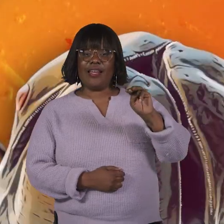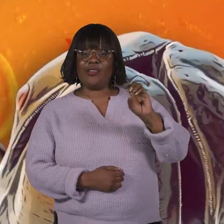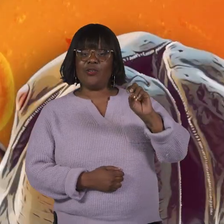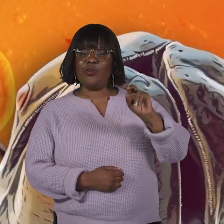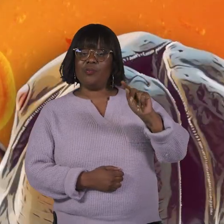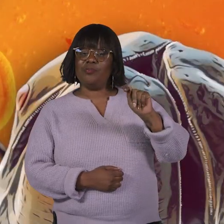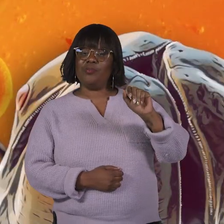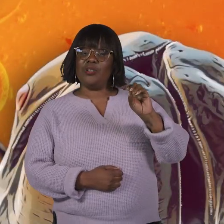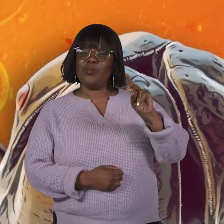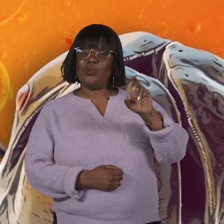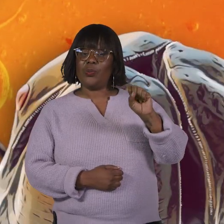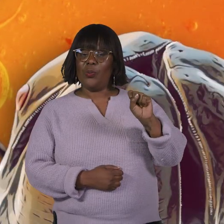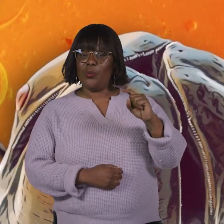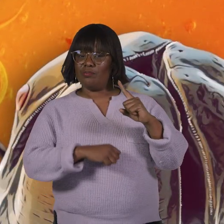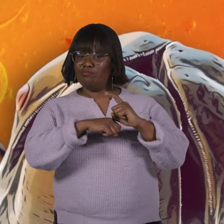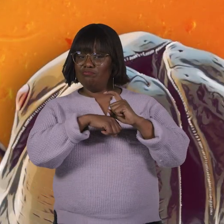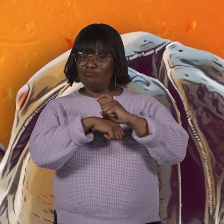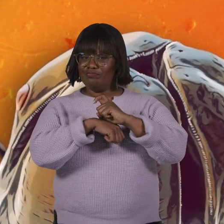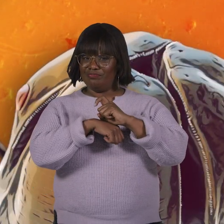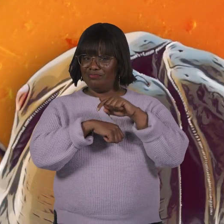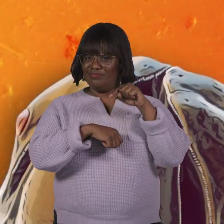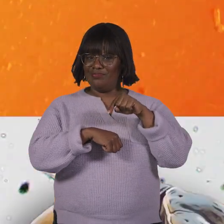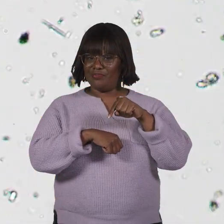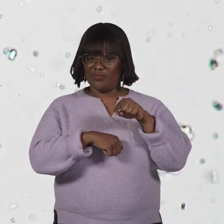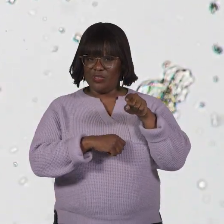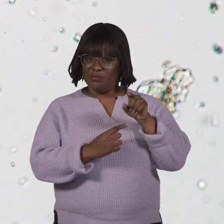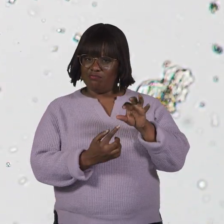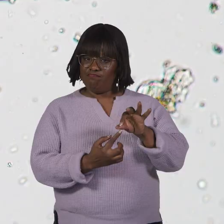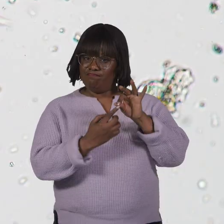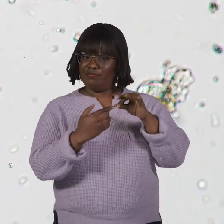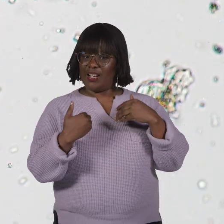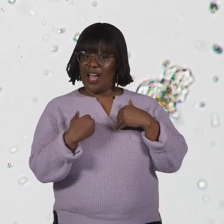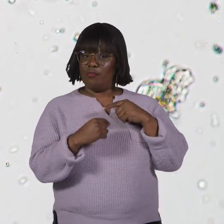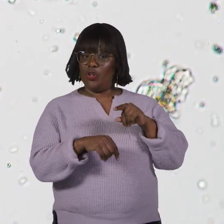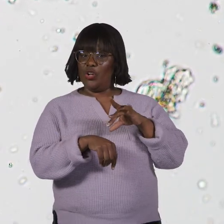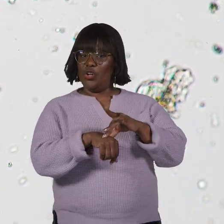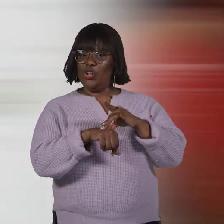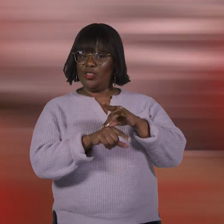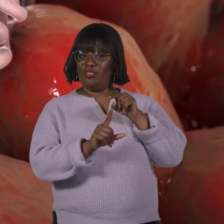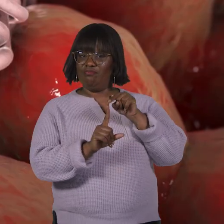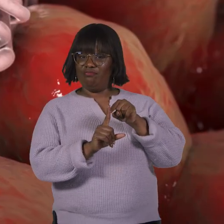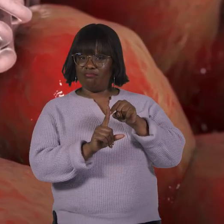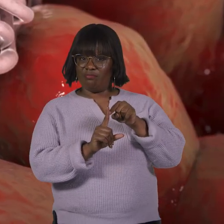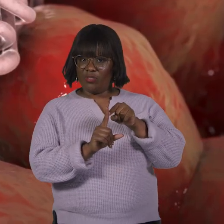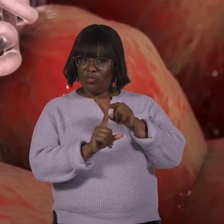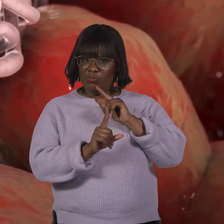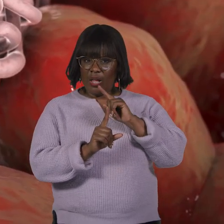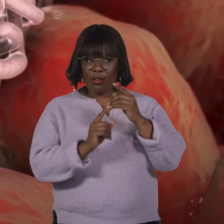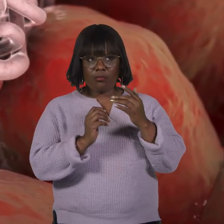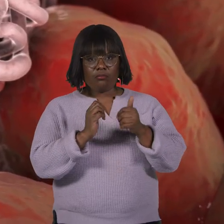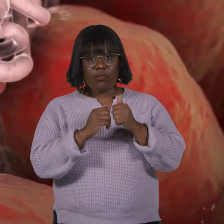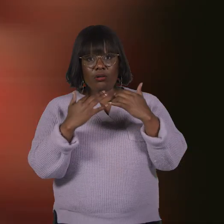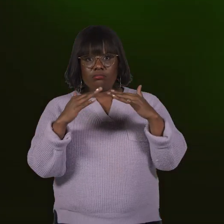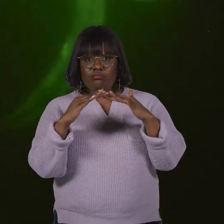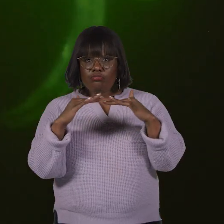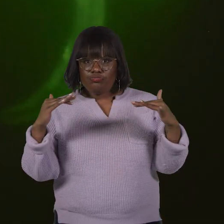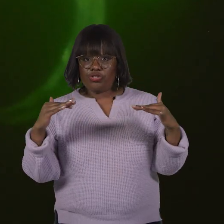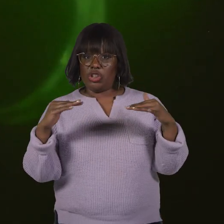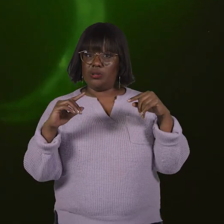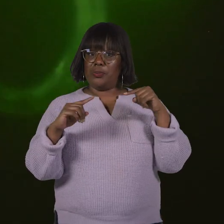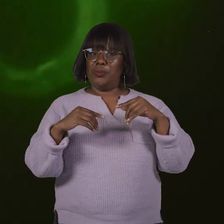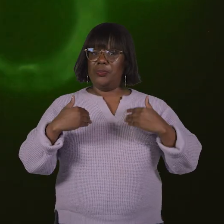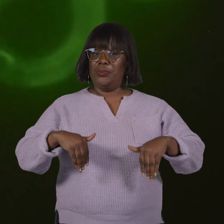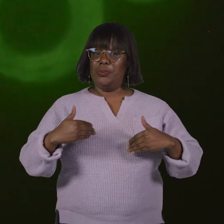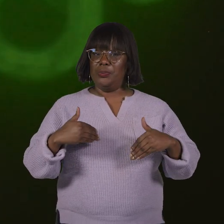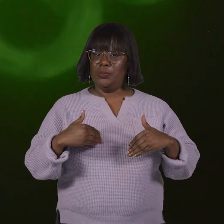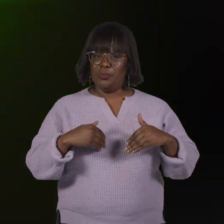What are nematodes? Of all the animal species on Earth, nematodes are among the